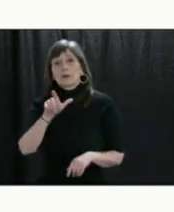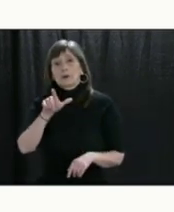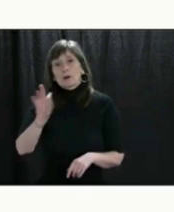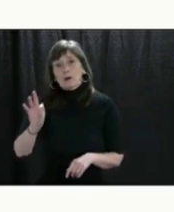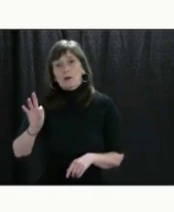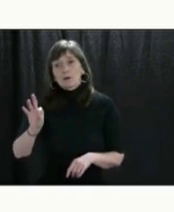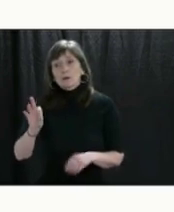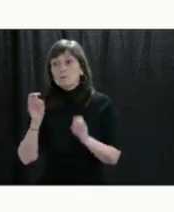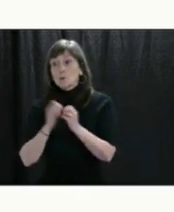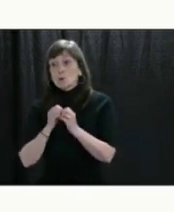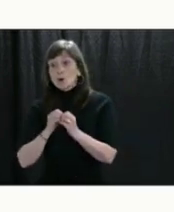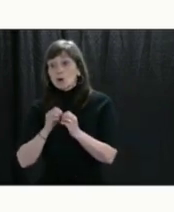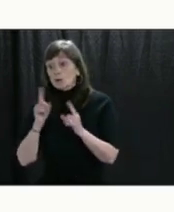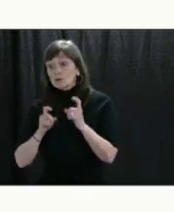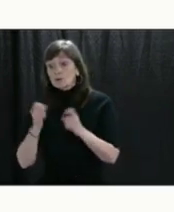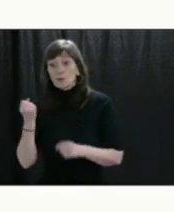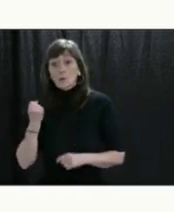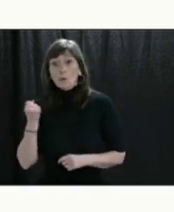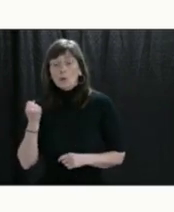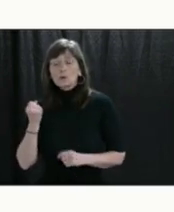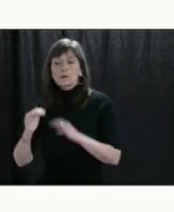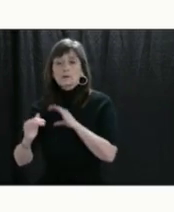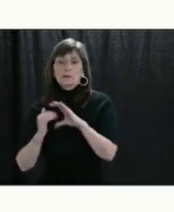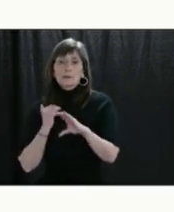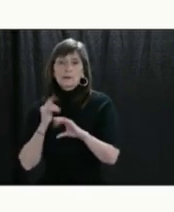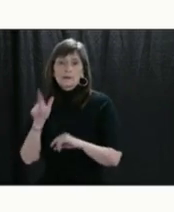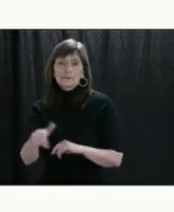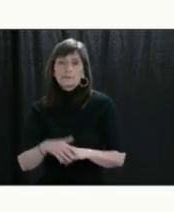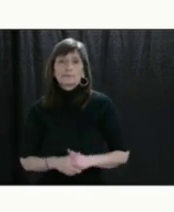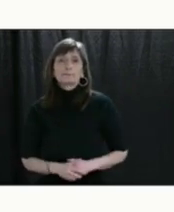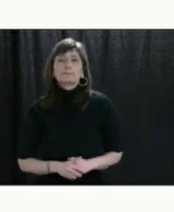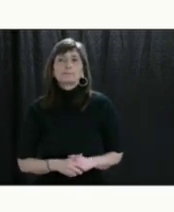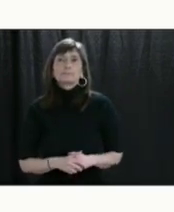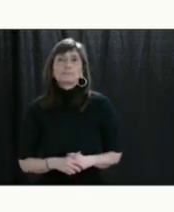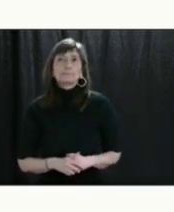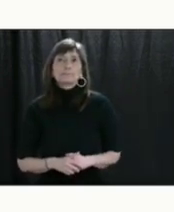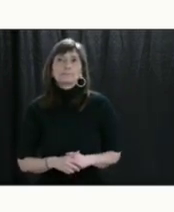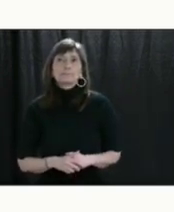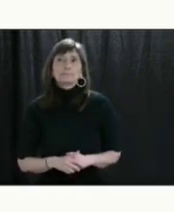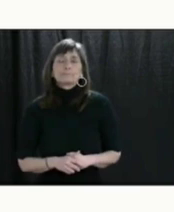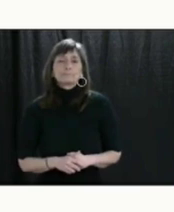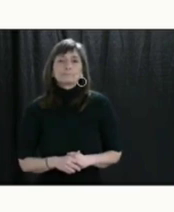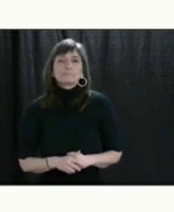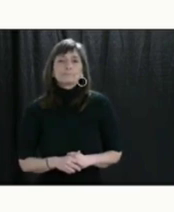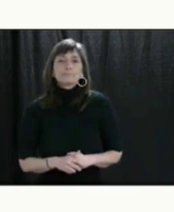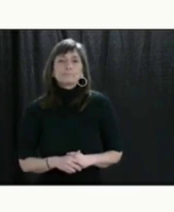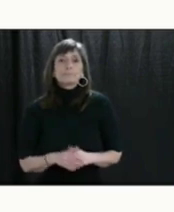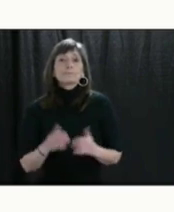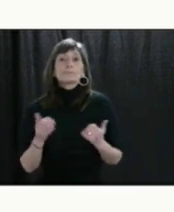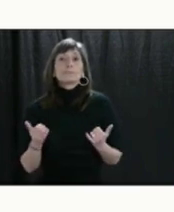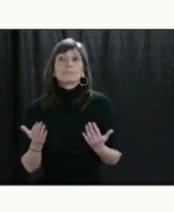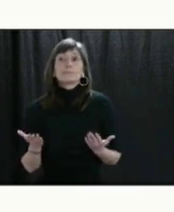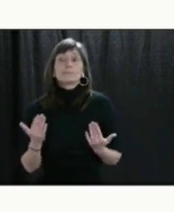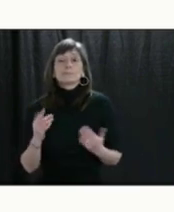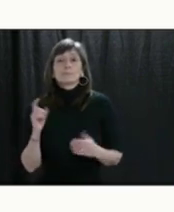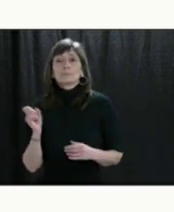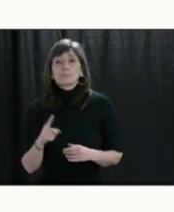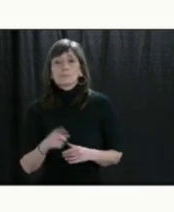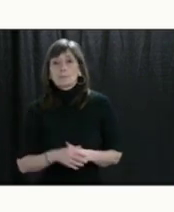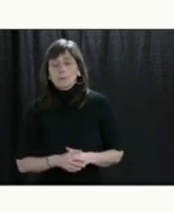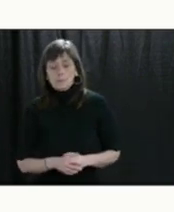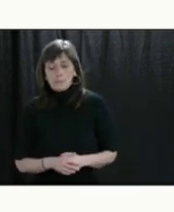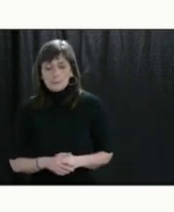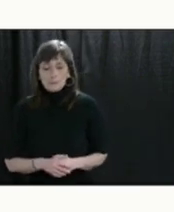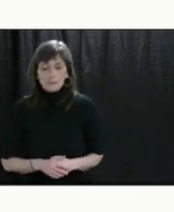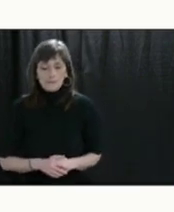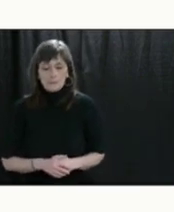questions can be emailed. Operator, please proceed. Thank you. If you have a question at this time, please press star 1 on